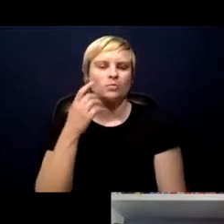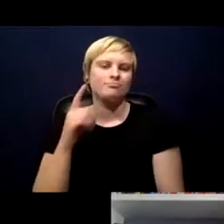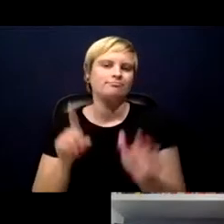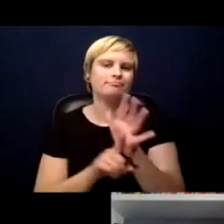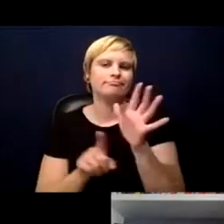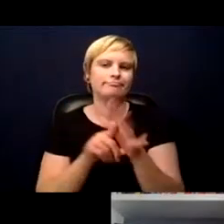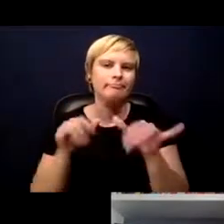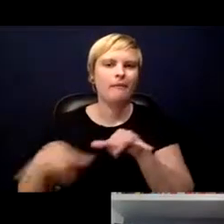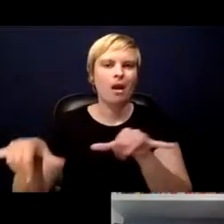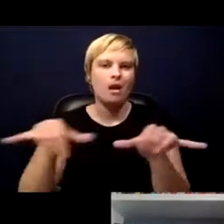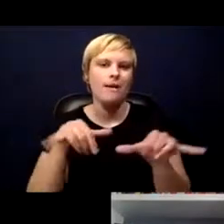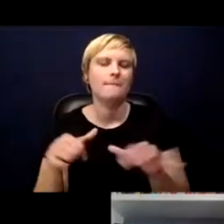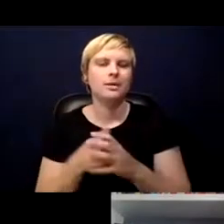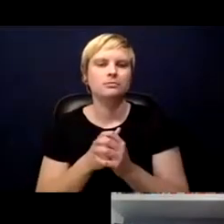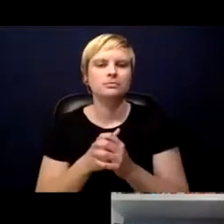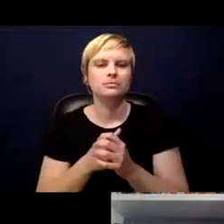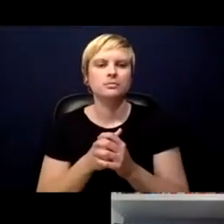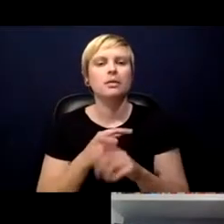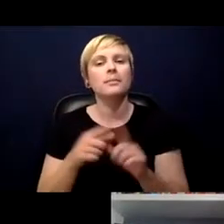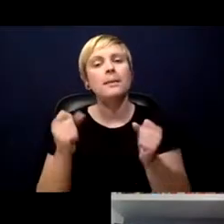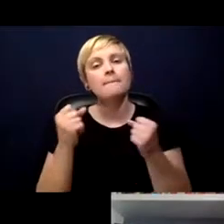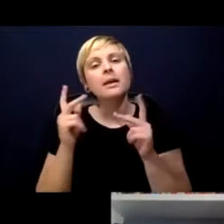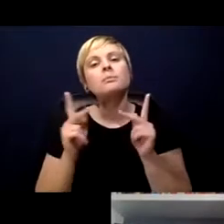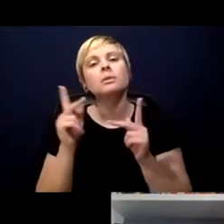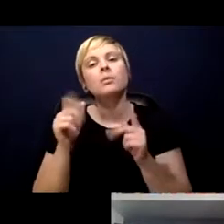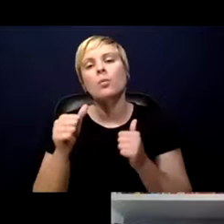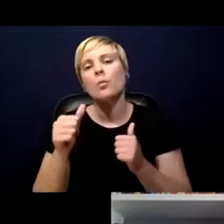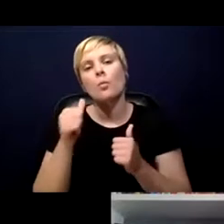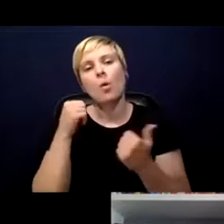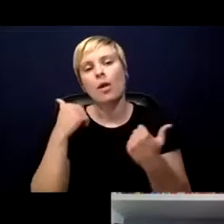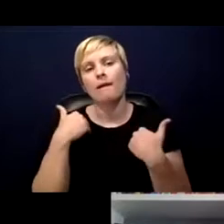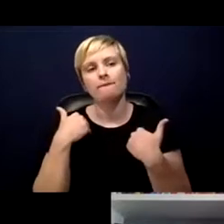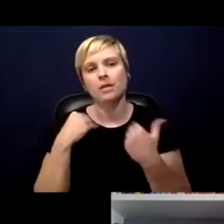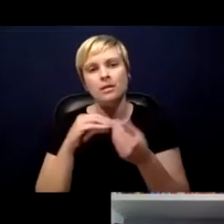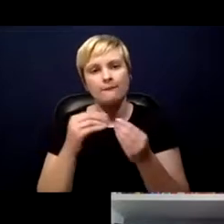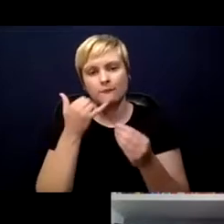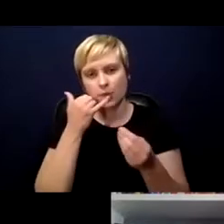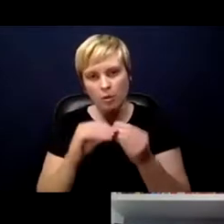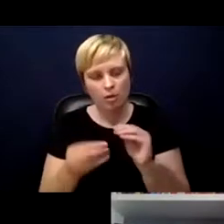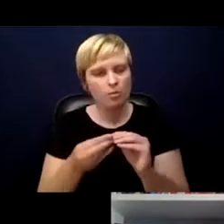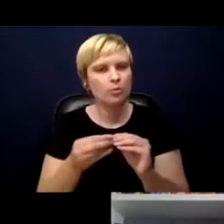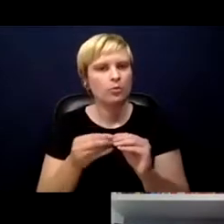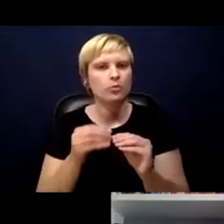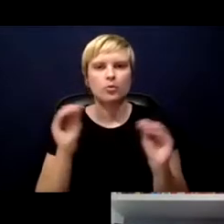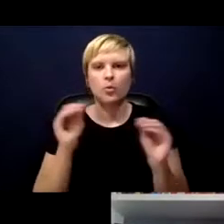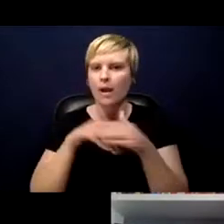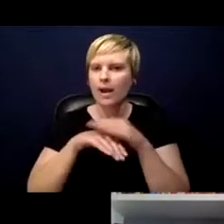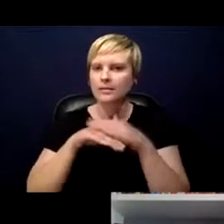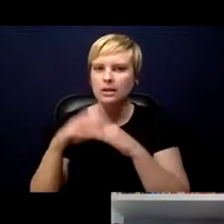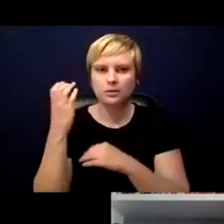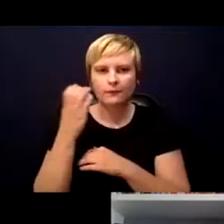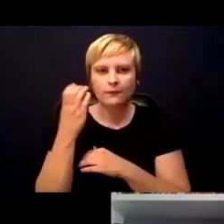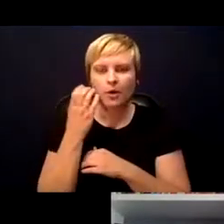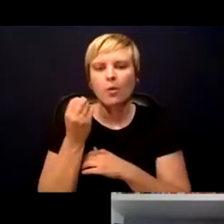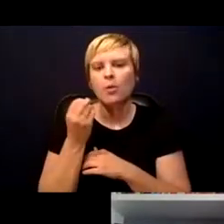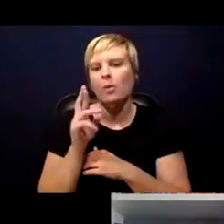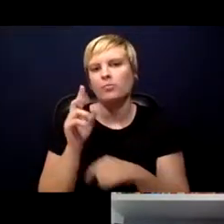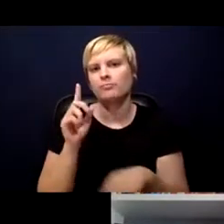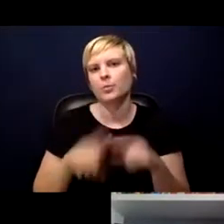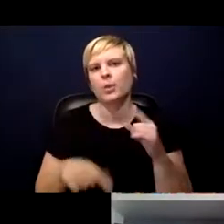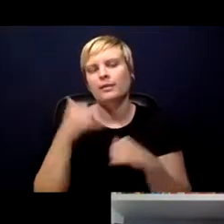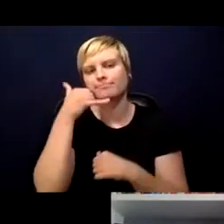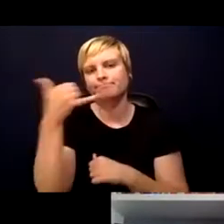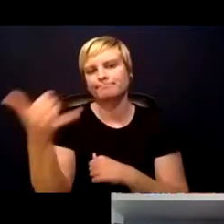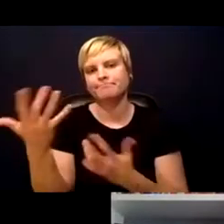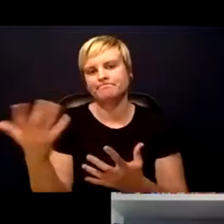there are a lot of people who will either not have good working numbers, don't have access to telephones, or otherwise unreachable by phone.